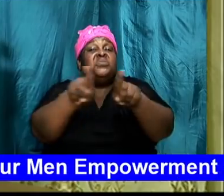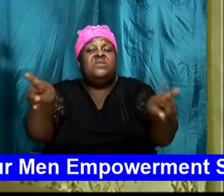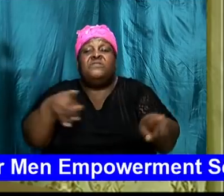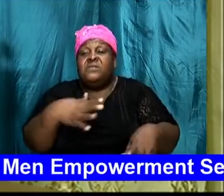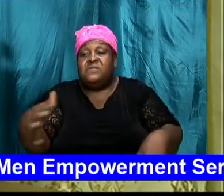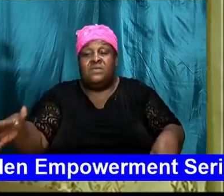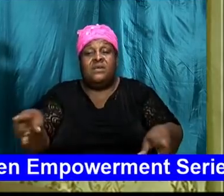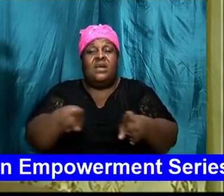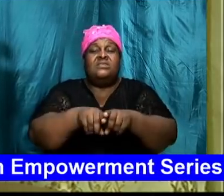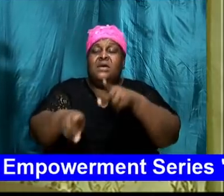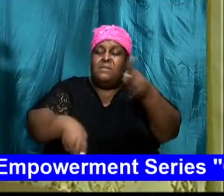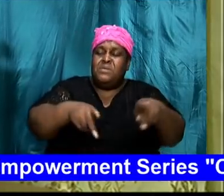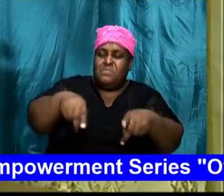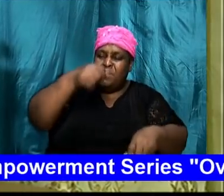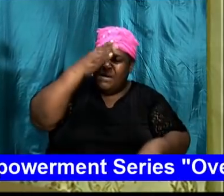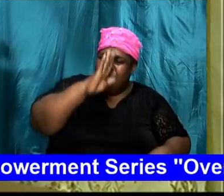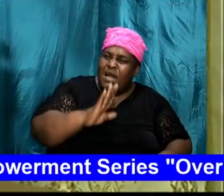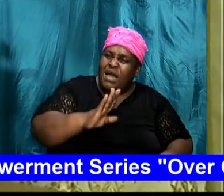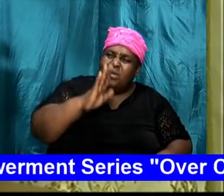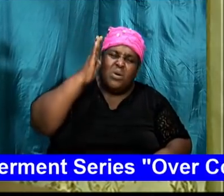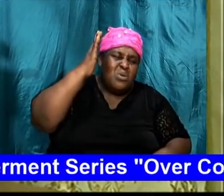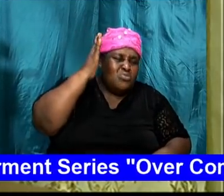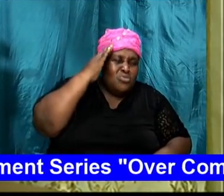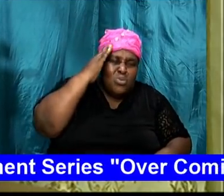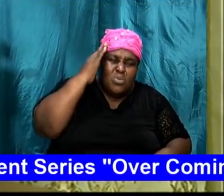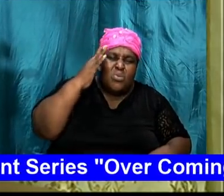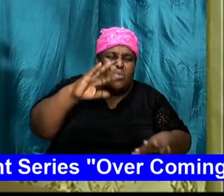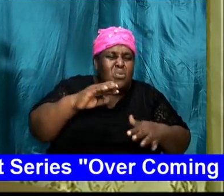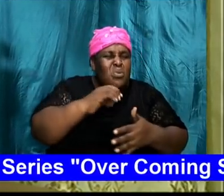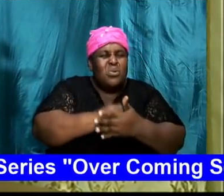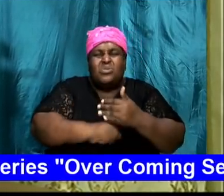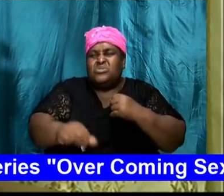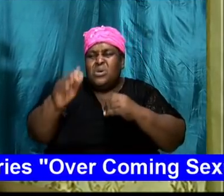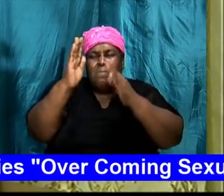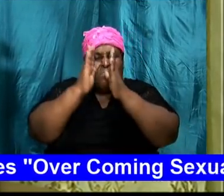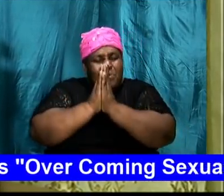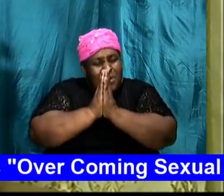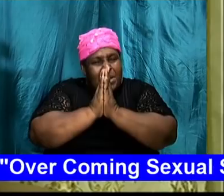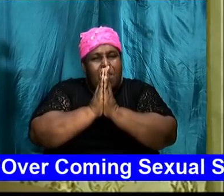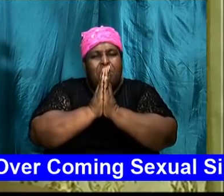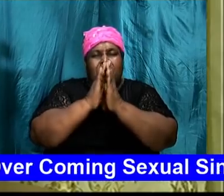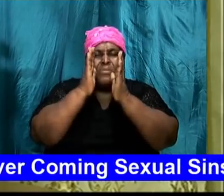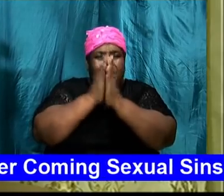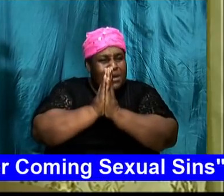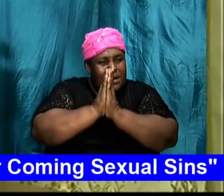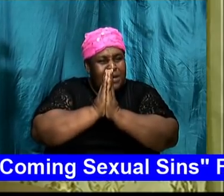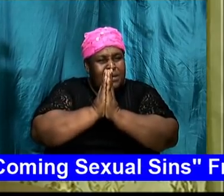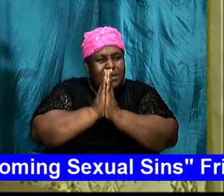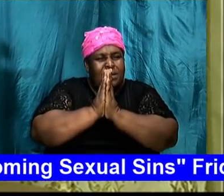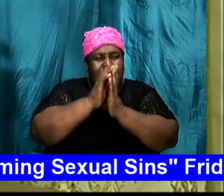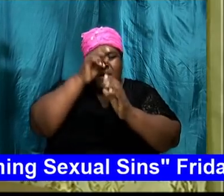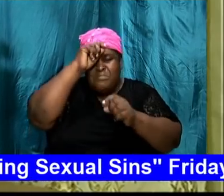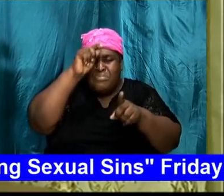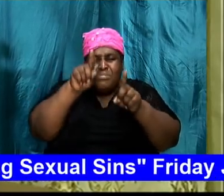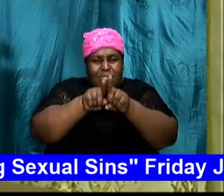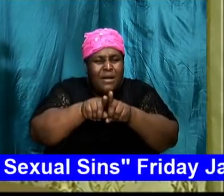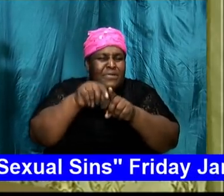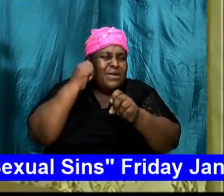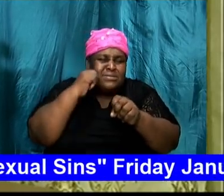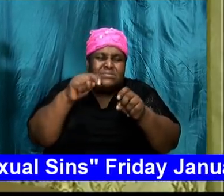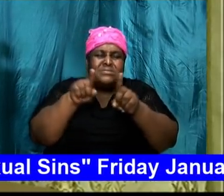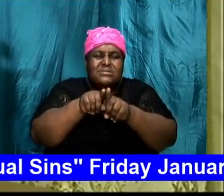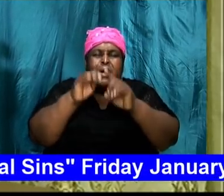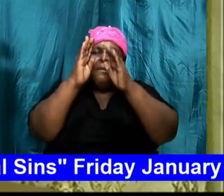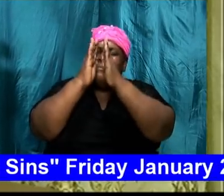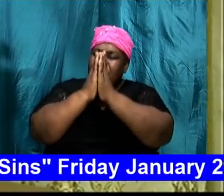people of God and know that some brothers are praying and know that some sisters are praying but make sure